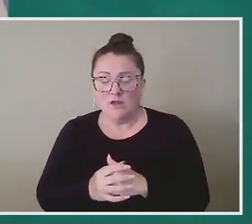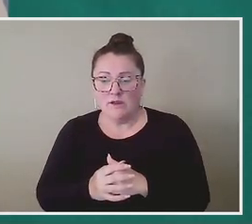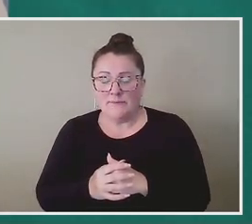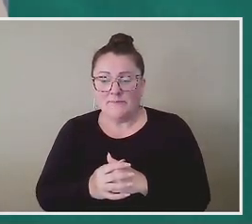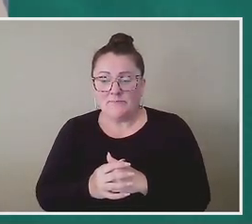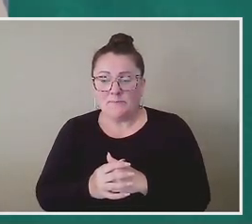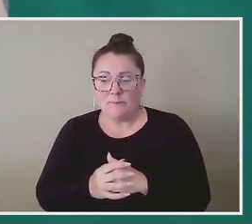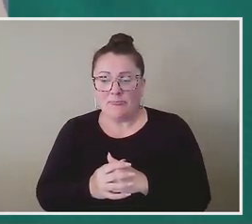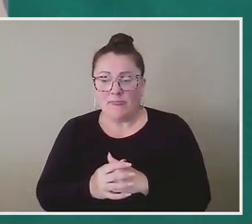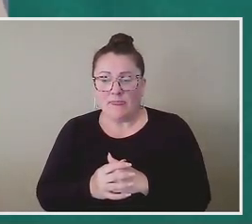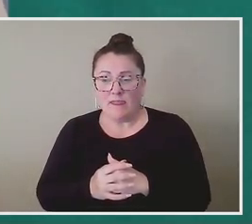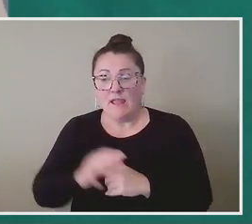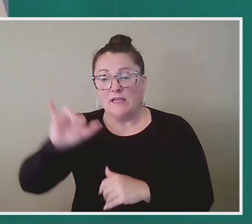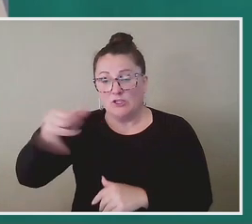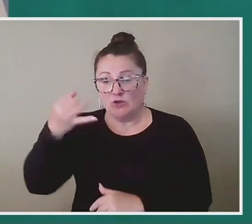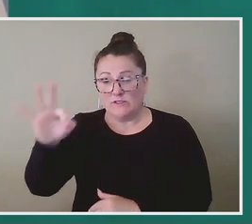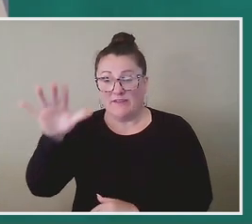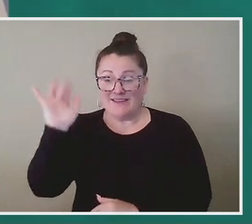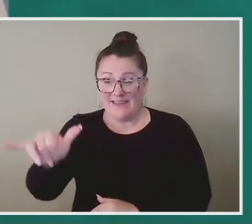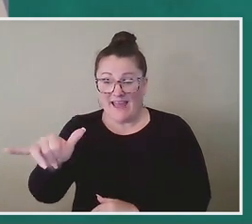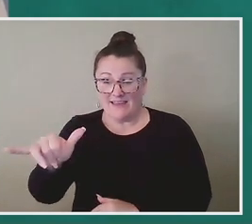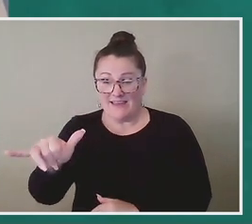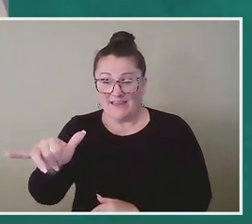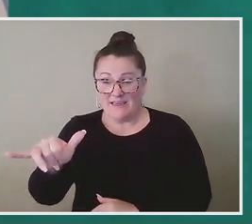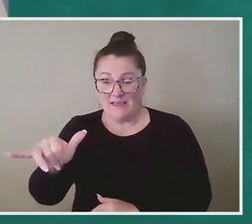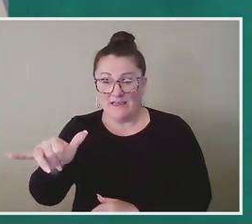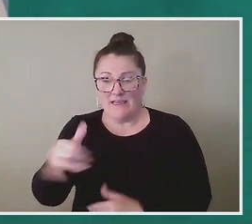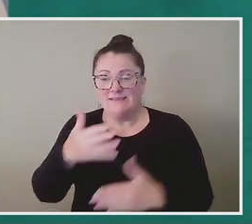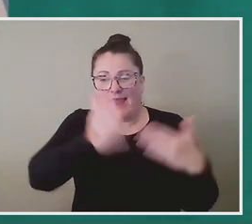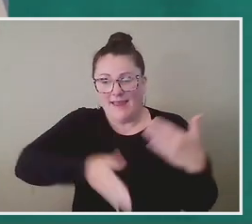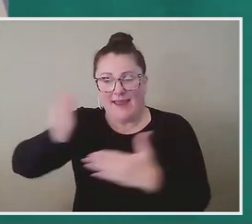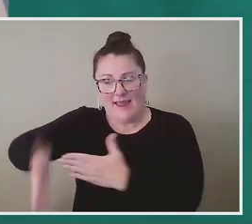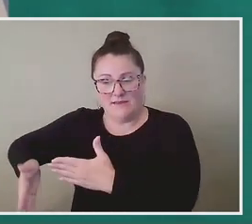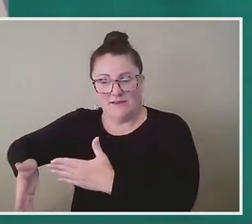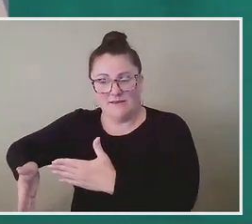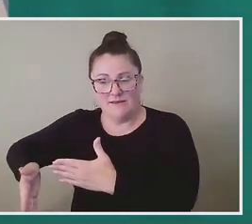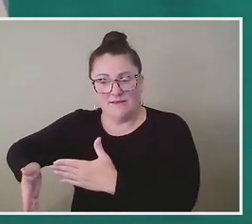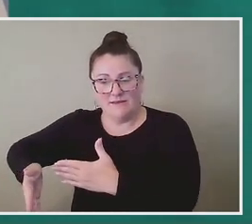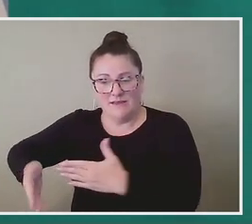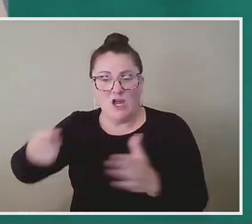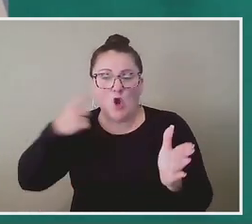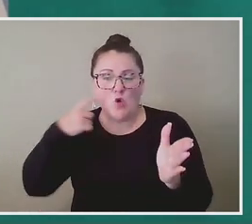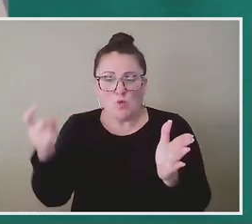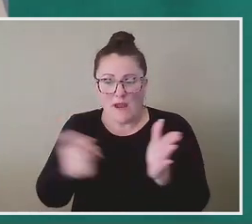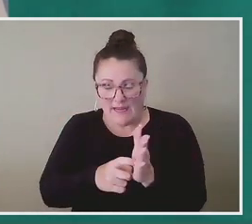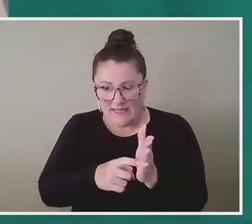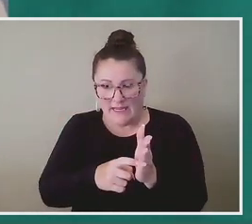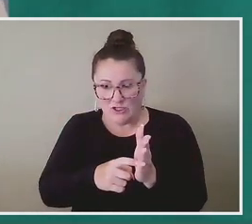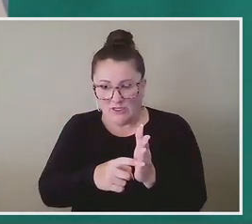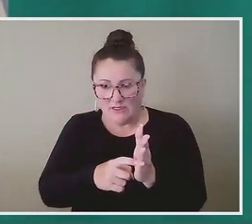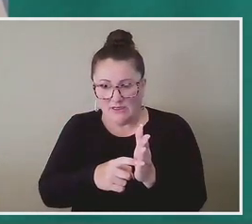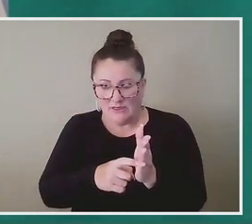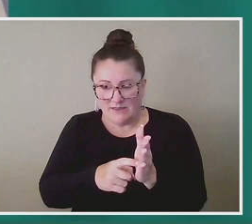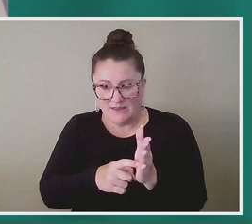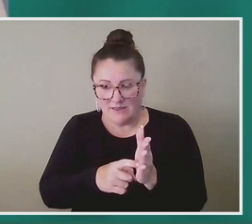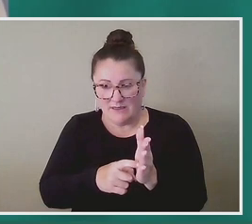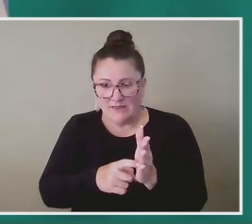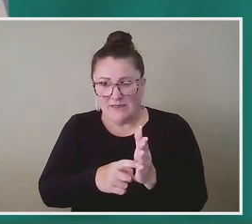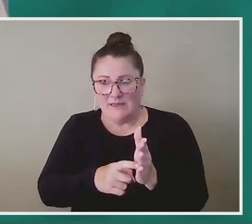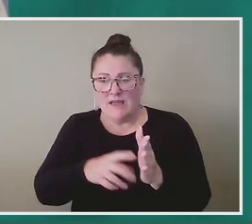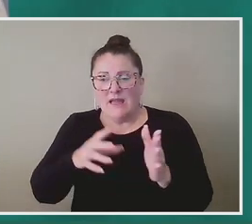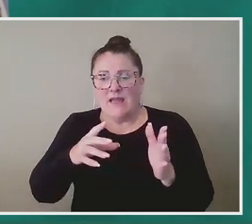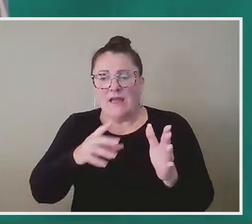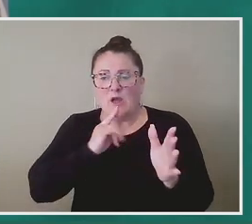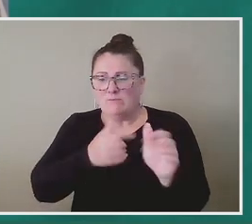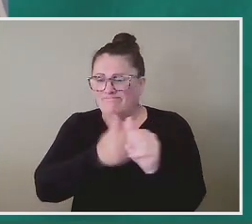that is what Juneteenth is. It's this sort of both endedness. It's this recognition of the mourning of what was kept from black people while